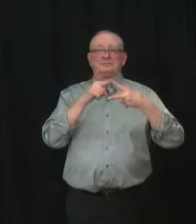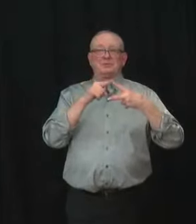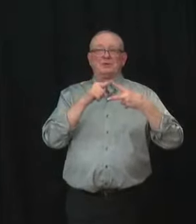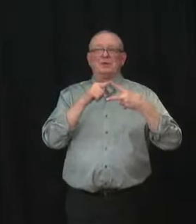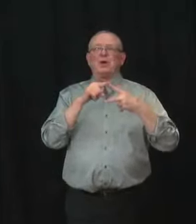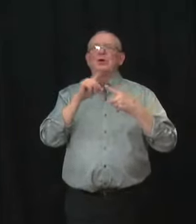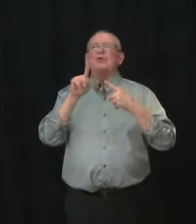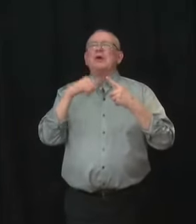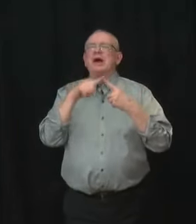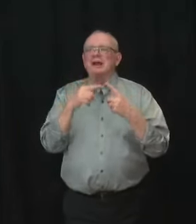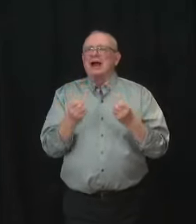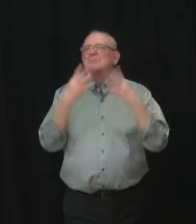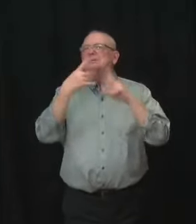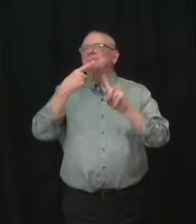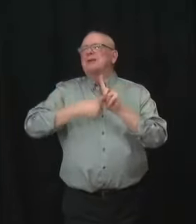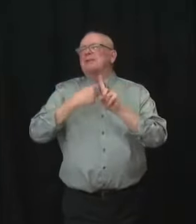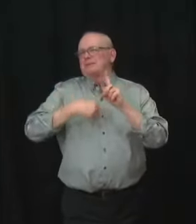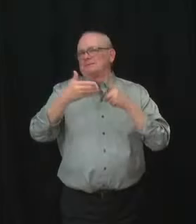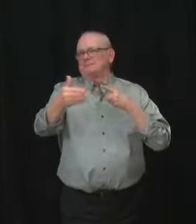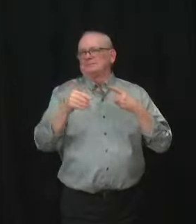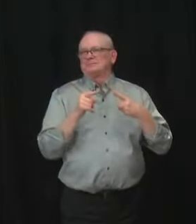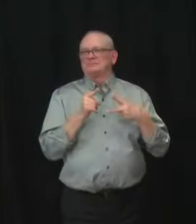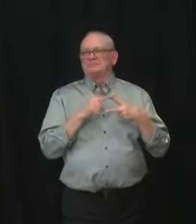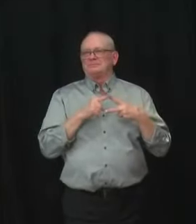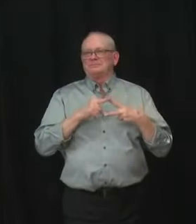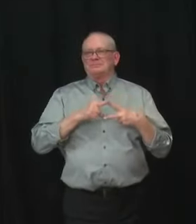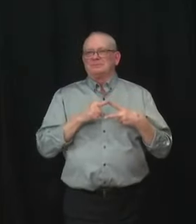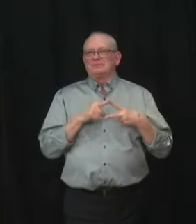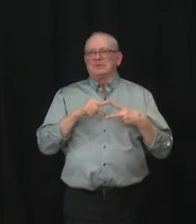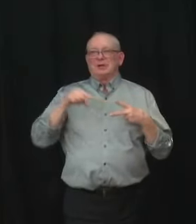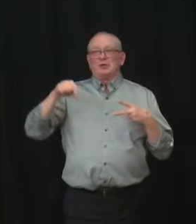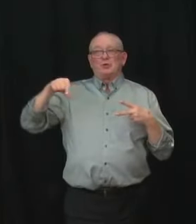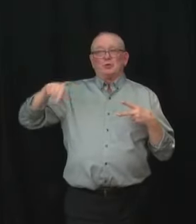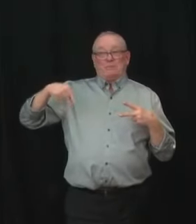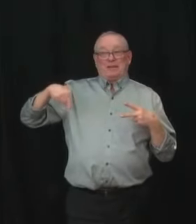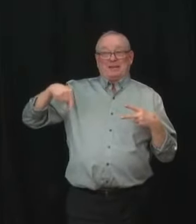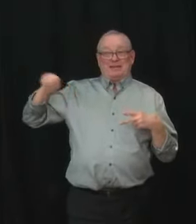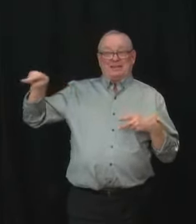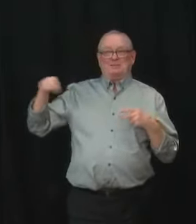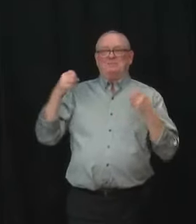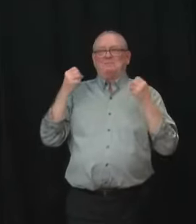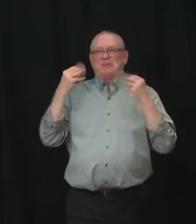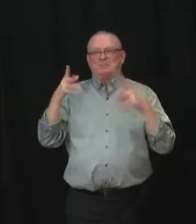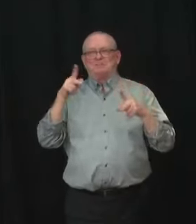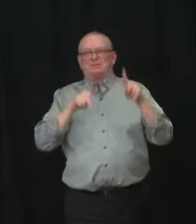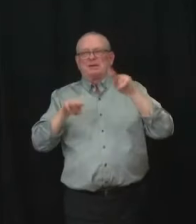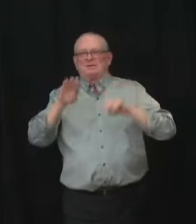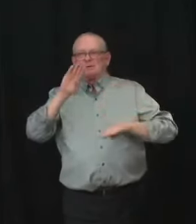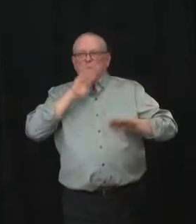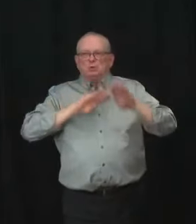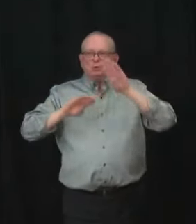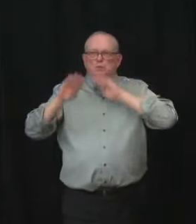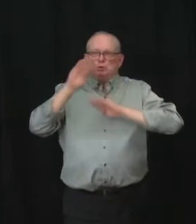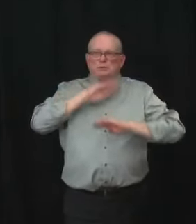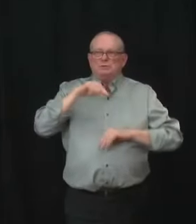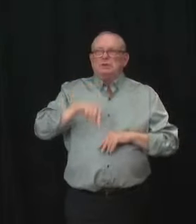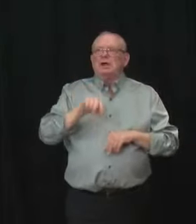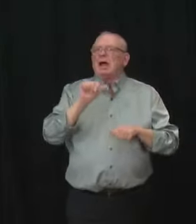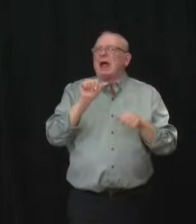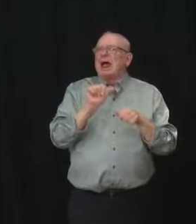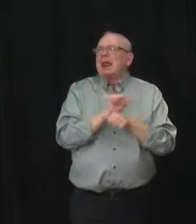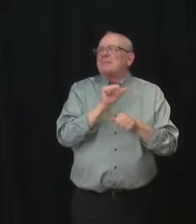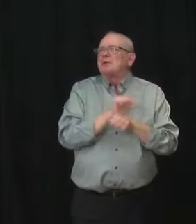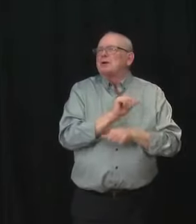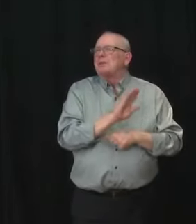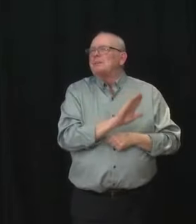Legault says in Quebec, a lot of people are fed up. What is the prevailing mood here? Yeah, so I appreciate